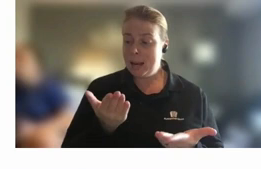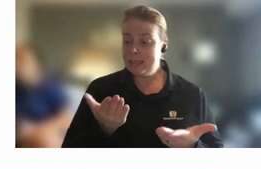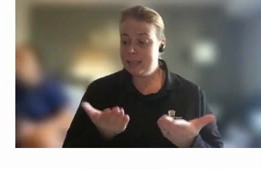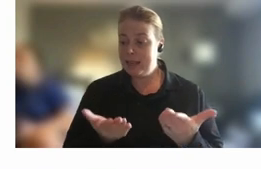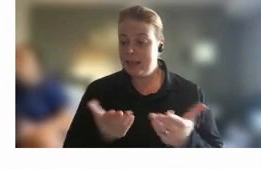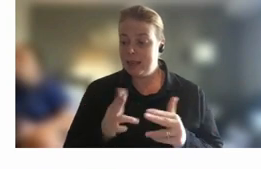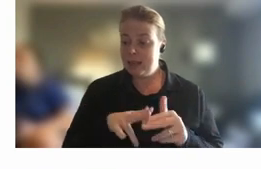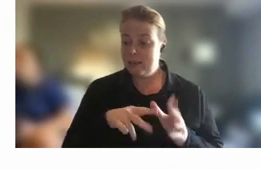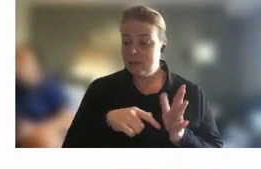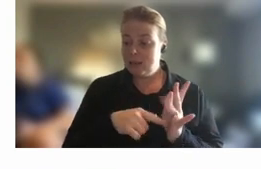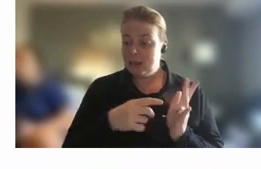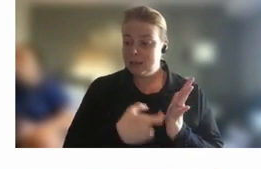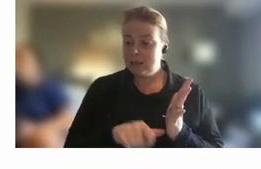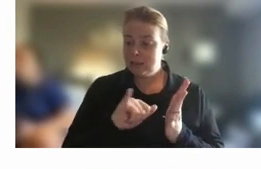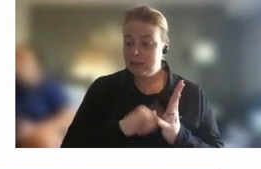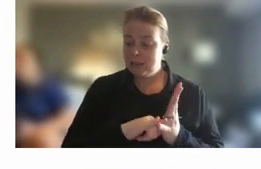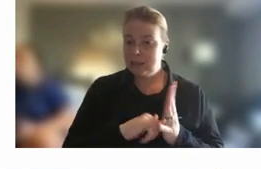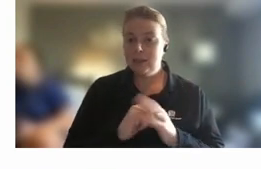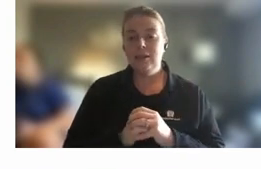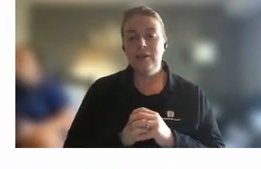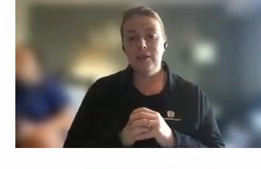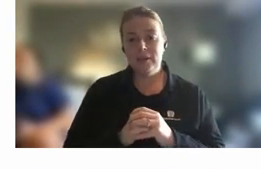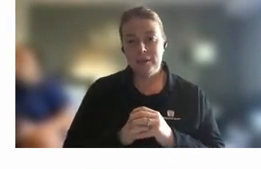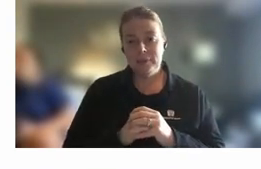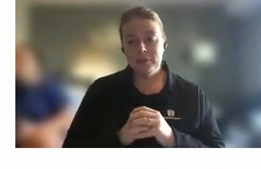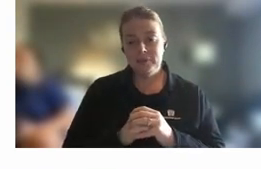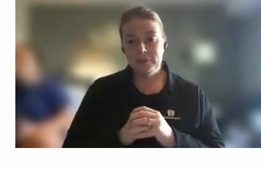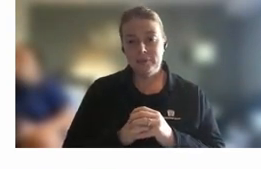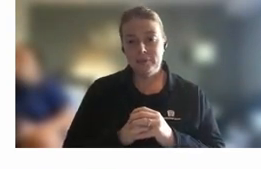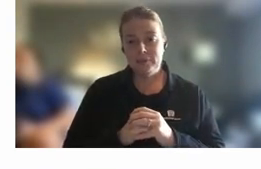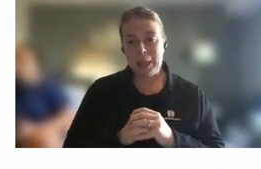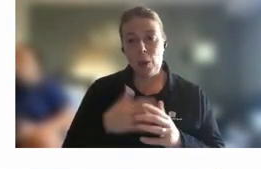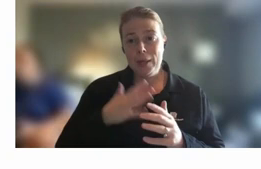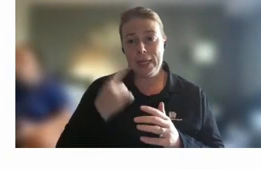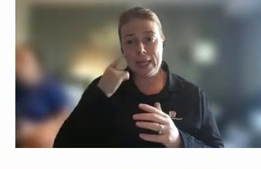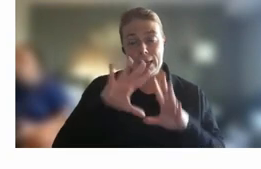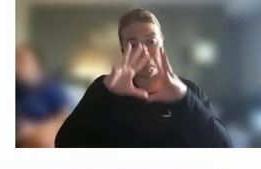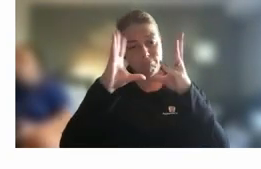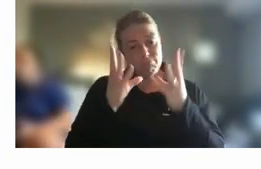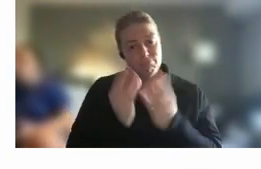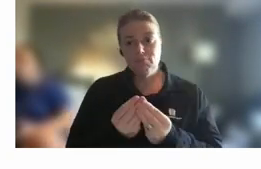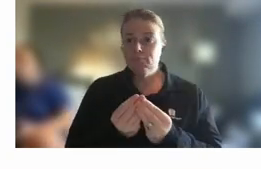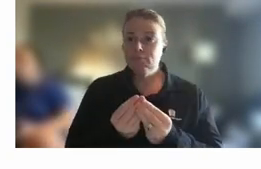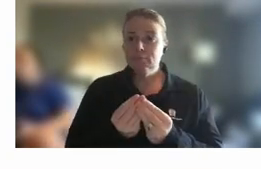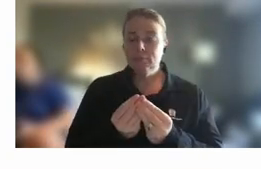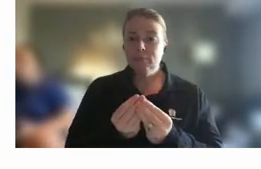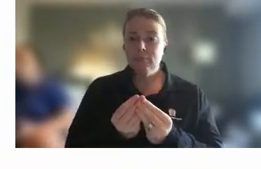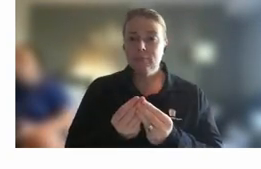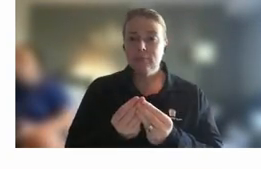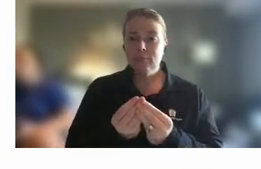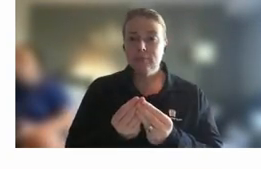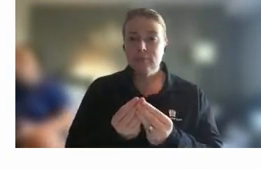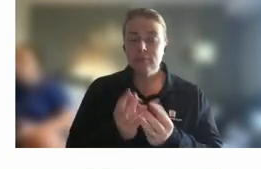whole but we've got to think about them in the whole in a form that uh is is disposed towards trying to make